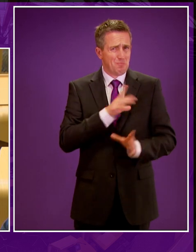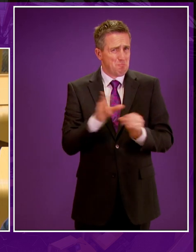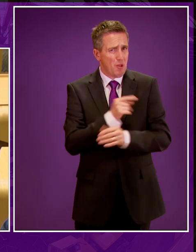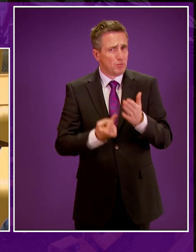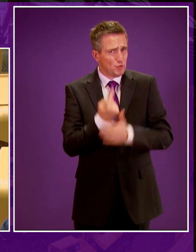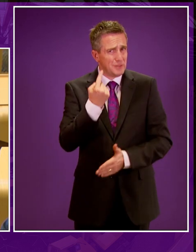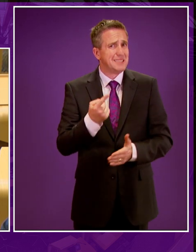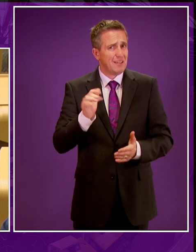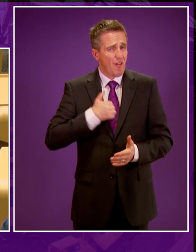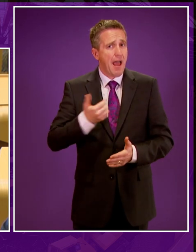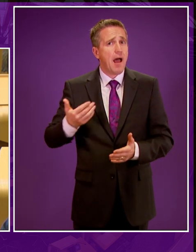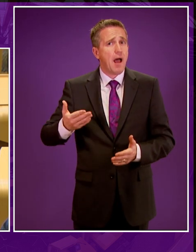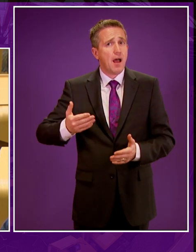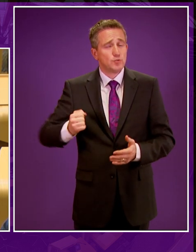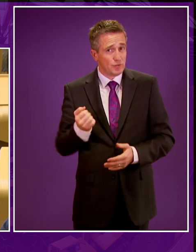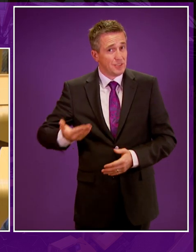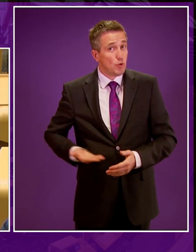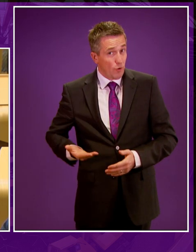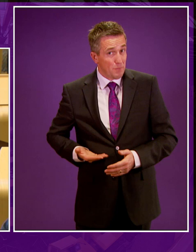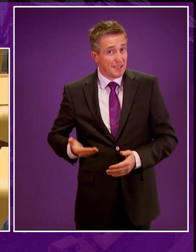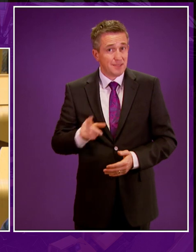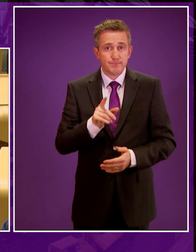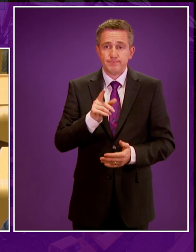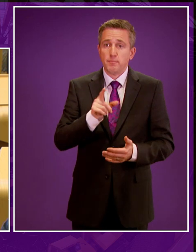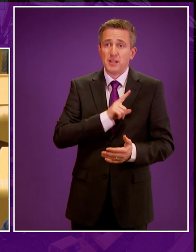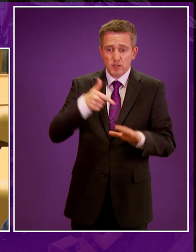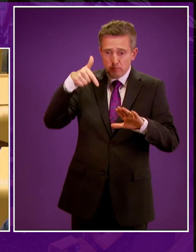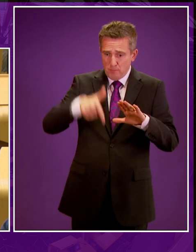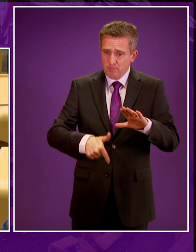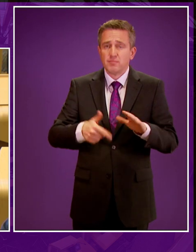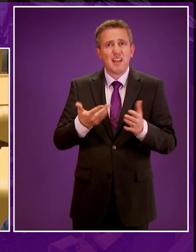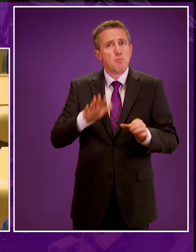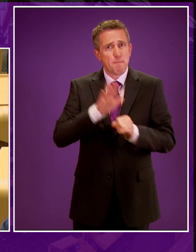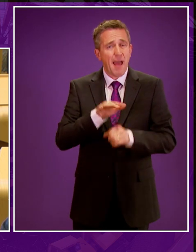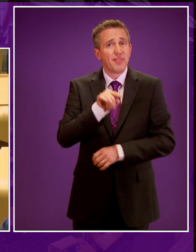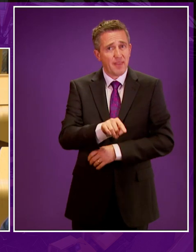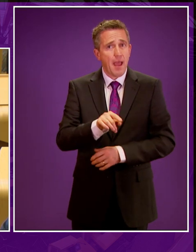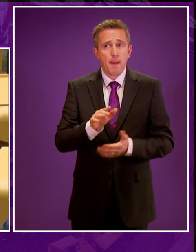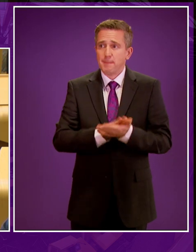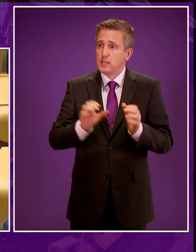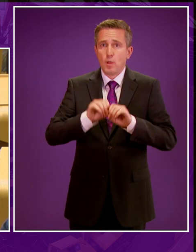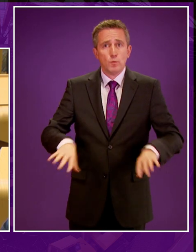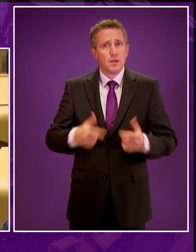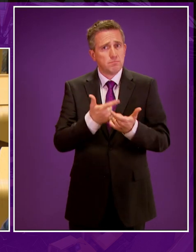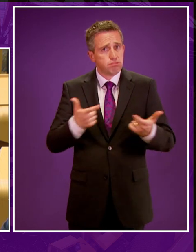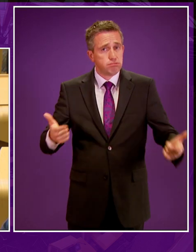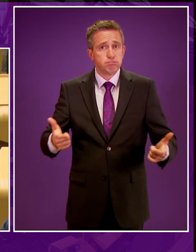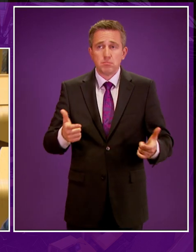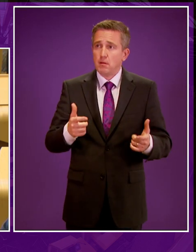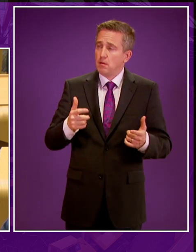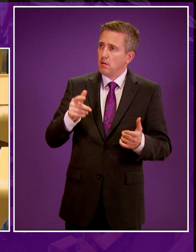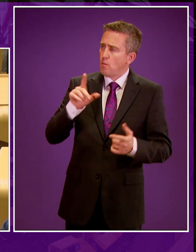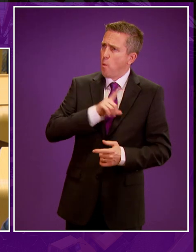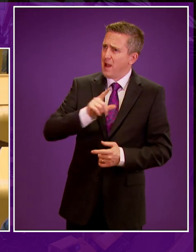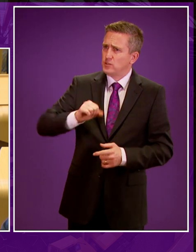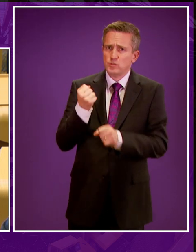that the ban of fracking represents and the wider concerns that the ban of fracking gives rise to in terms of how this Government makes policy and